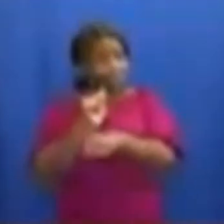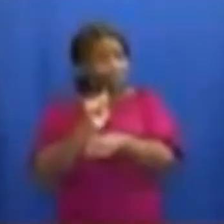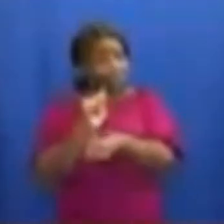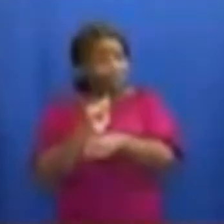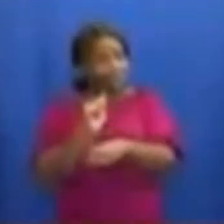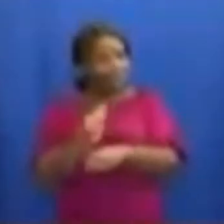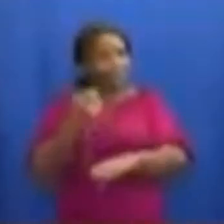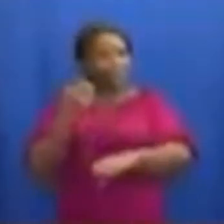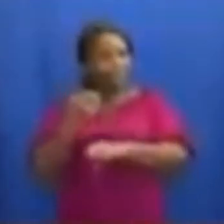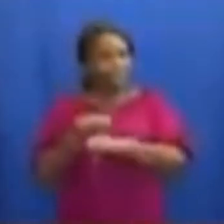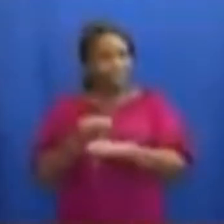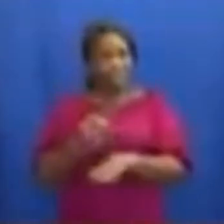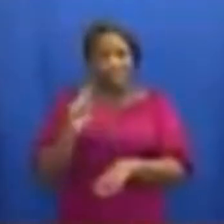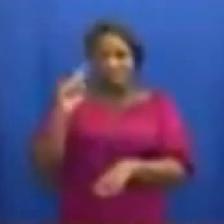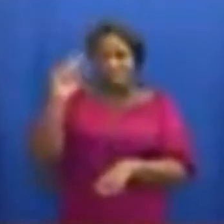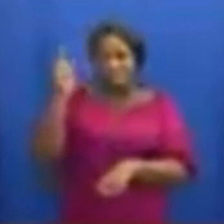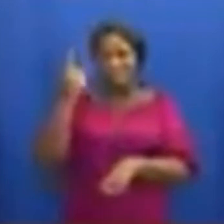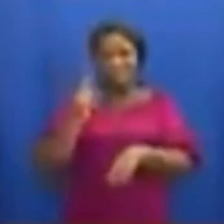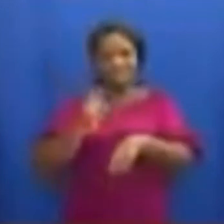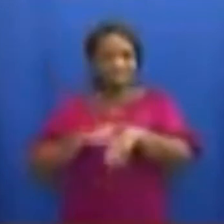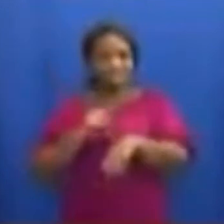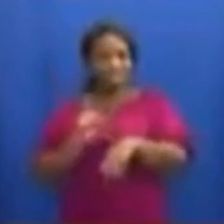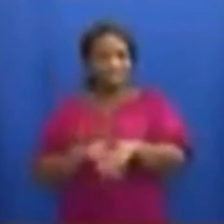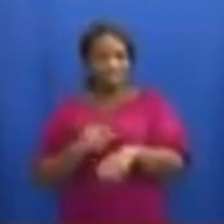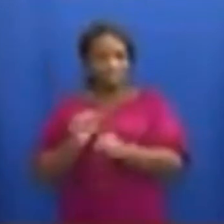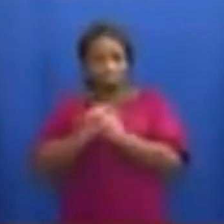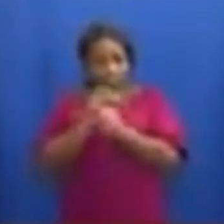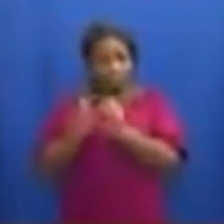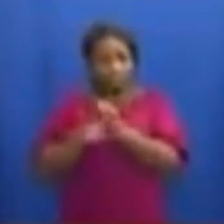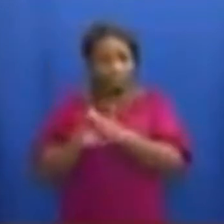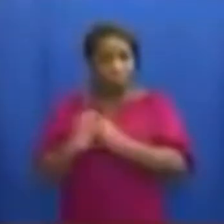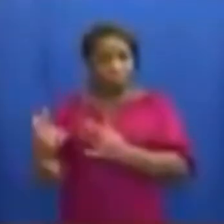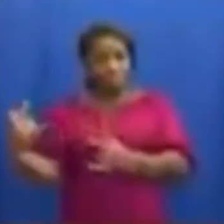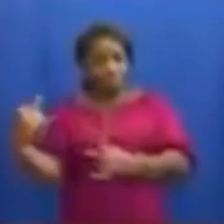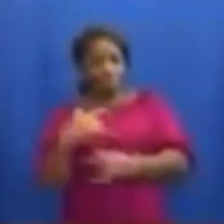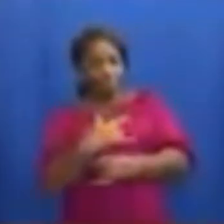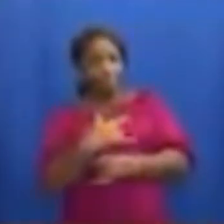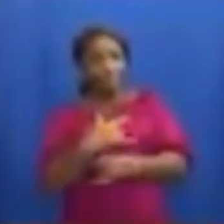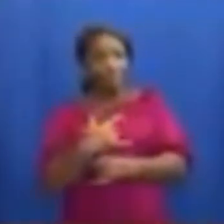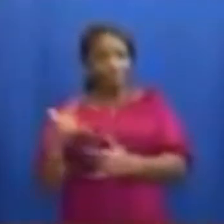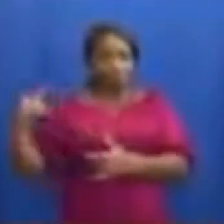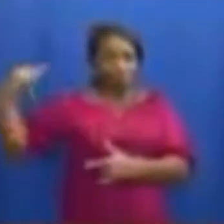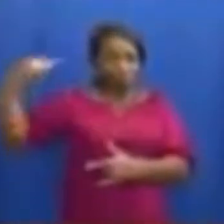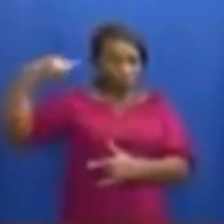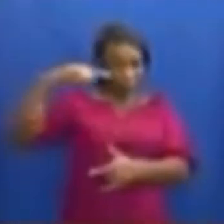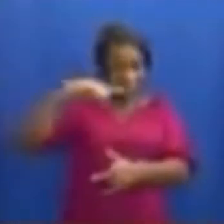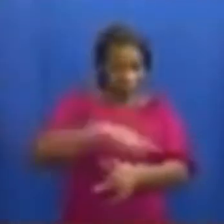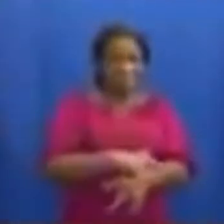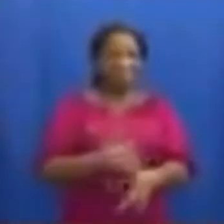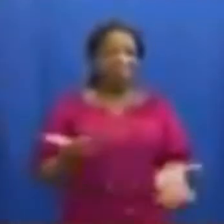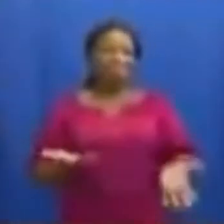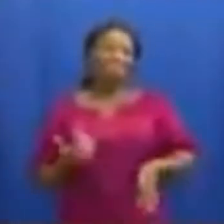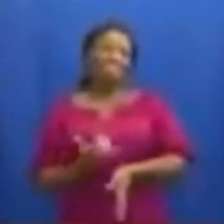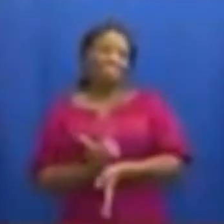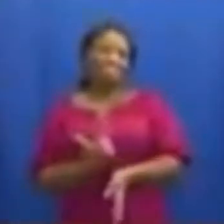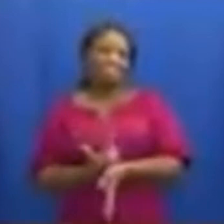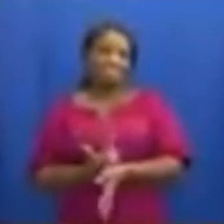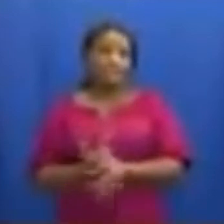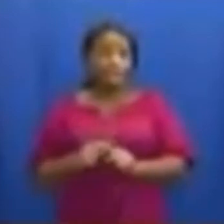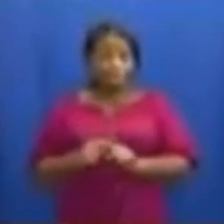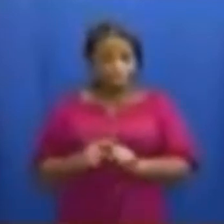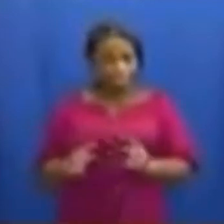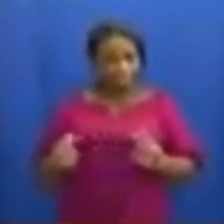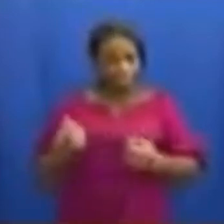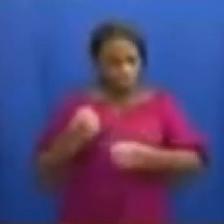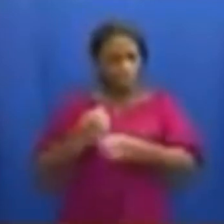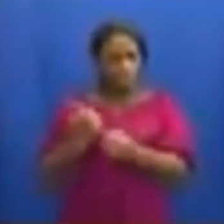that the very first cases of COVID-19 in Ghana were imported into our shores. We are determined